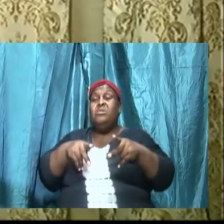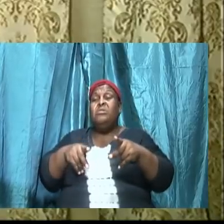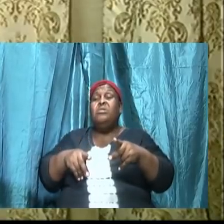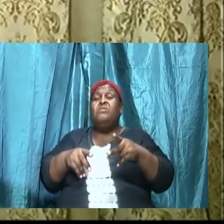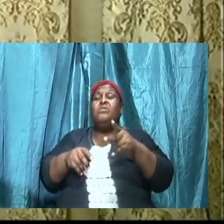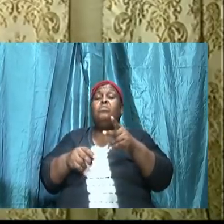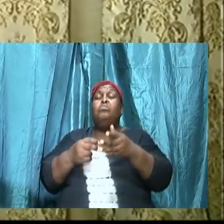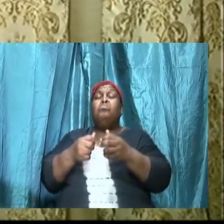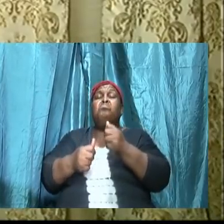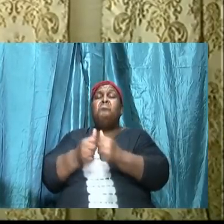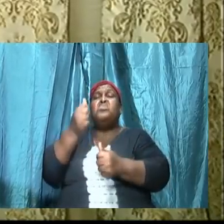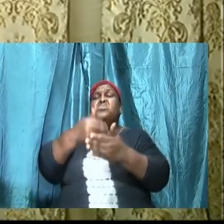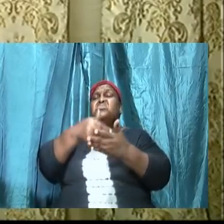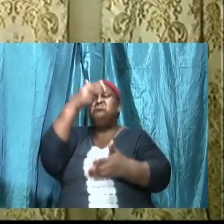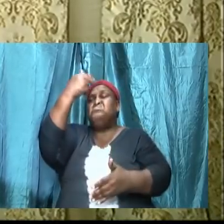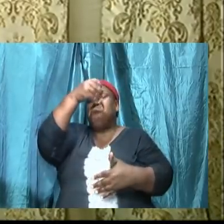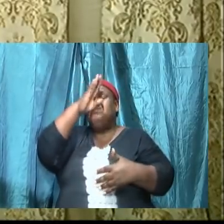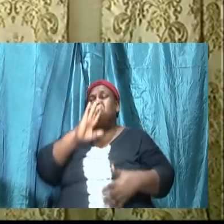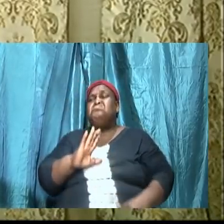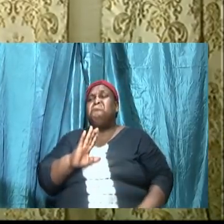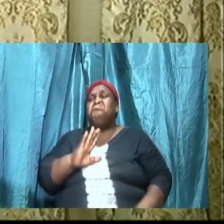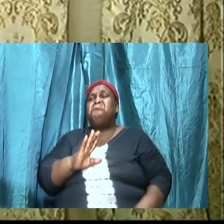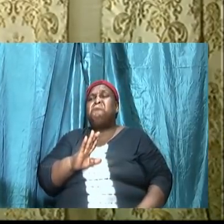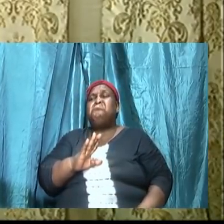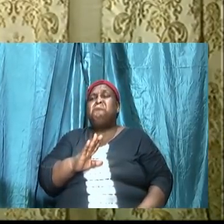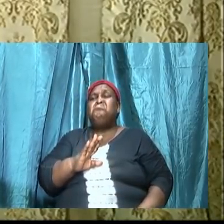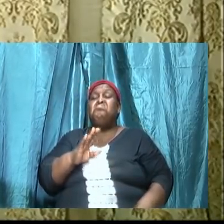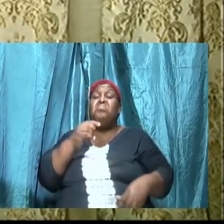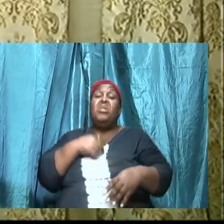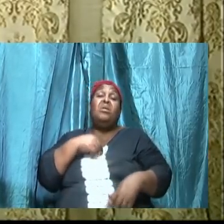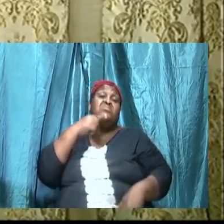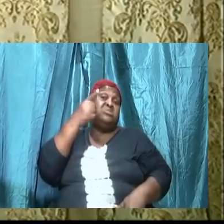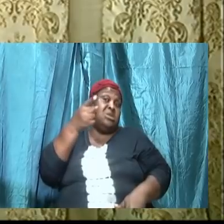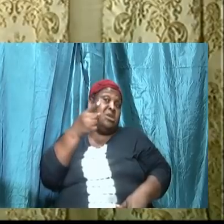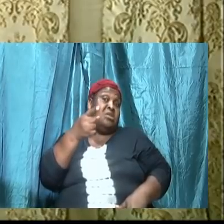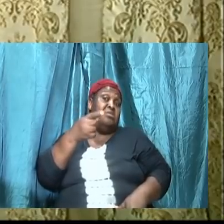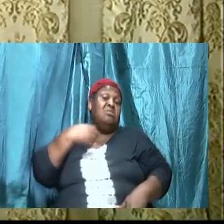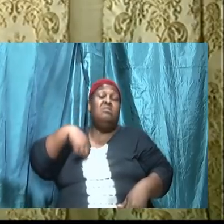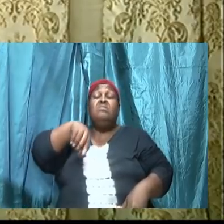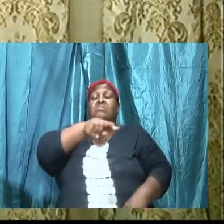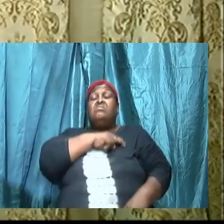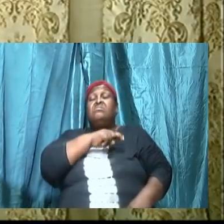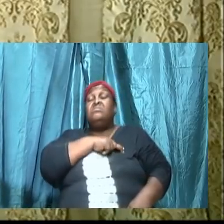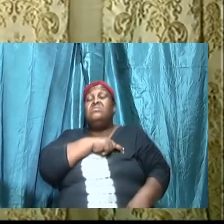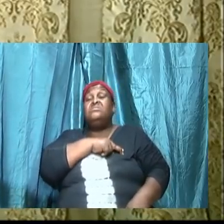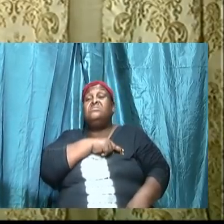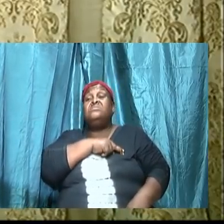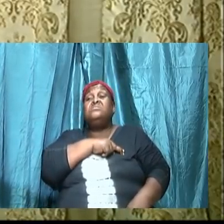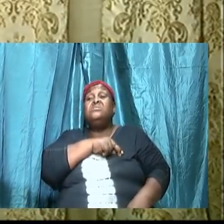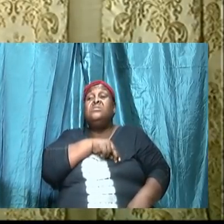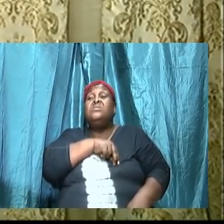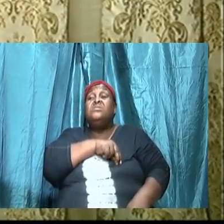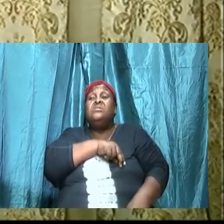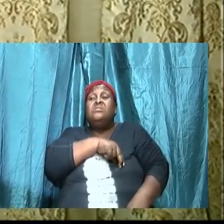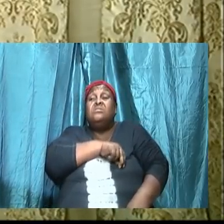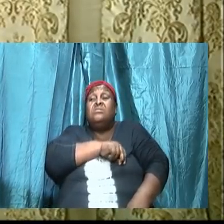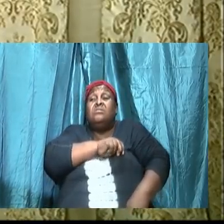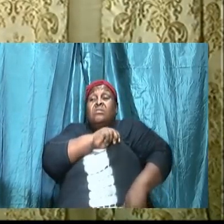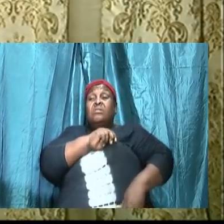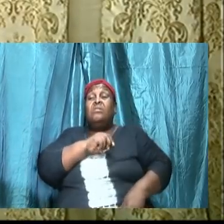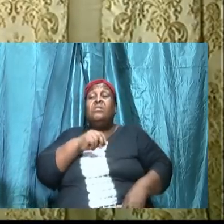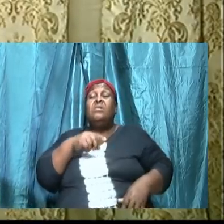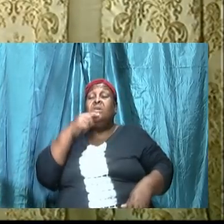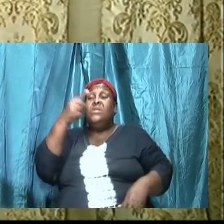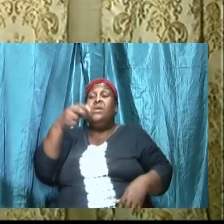God. And I am urging us, yes, saints of God, I am imploring us that